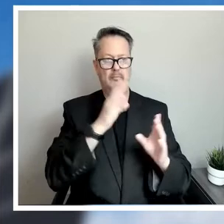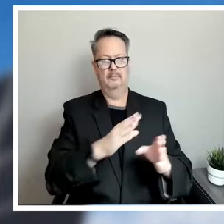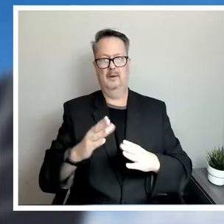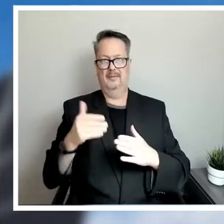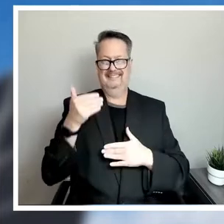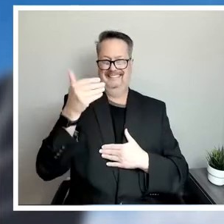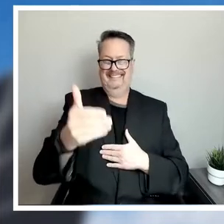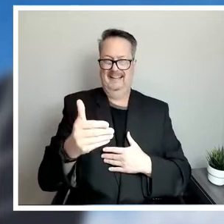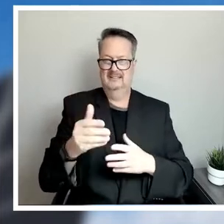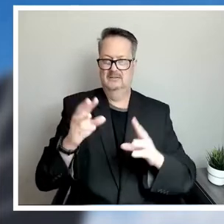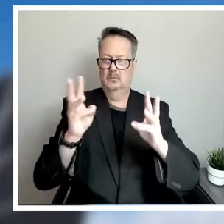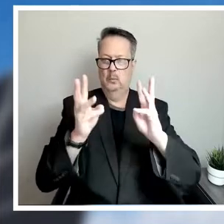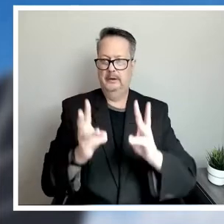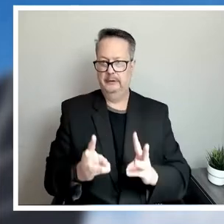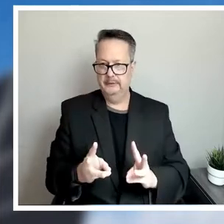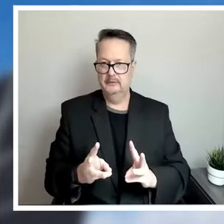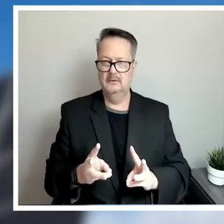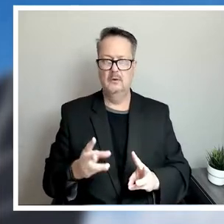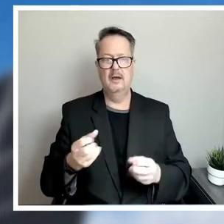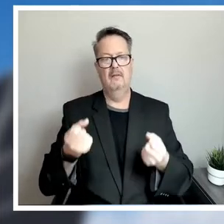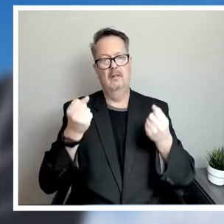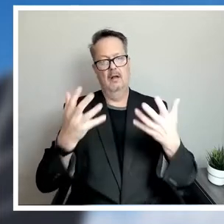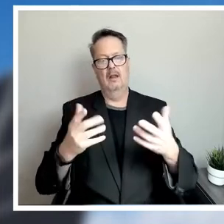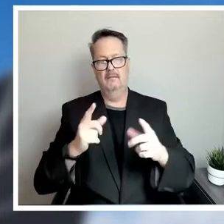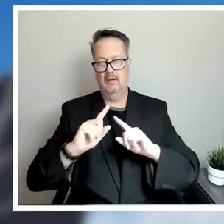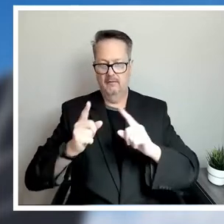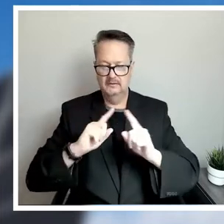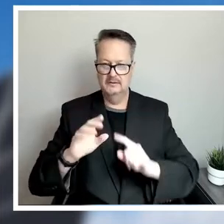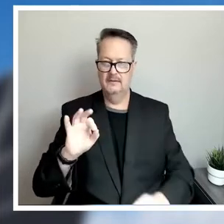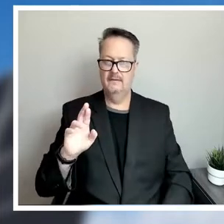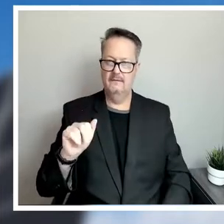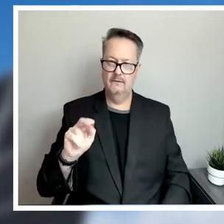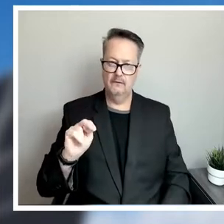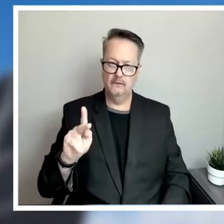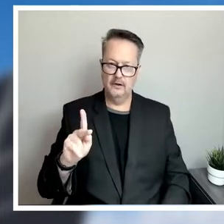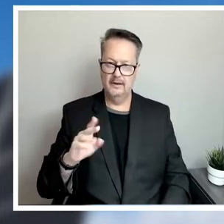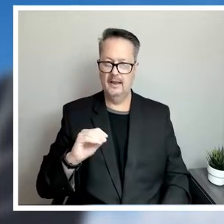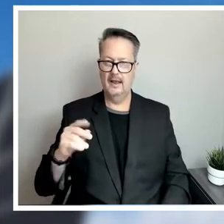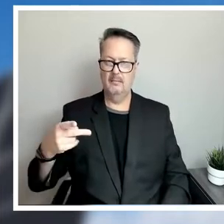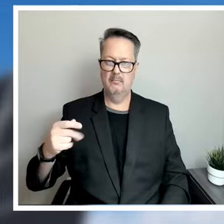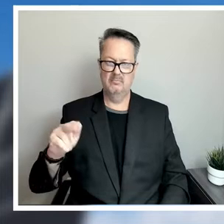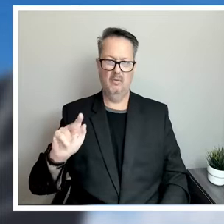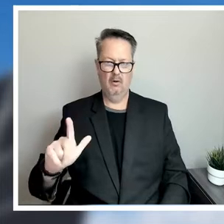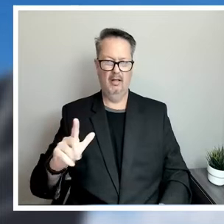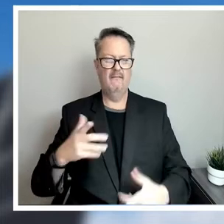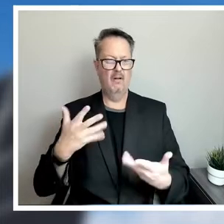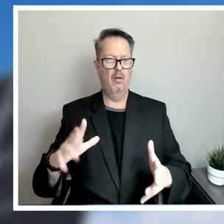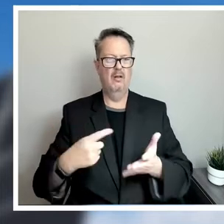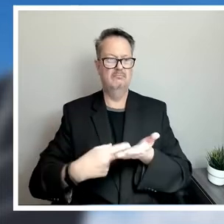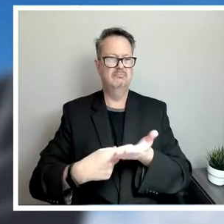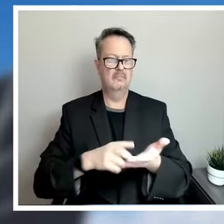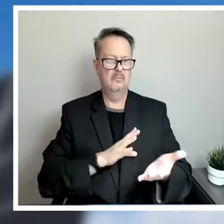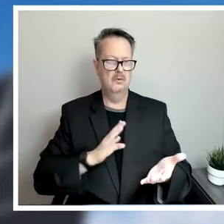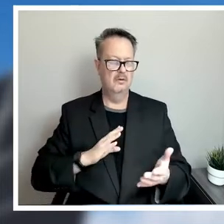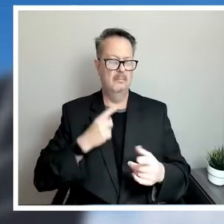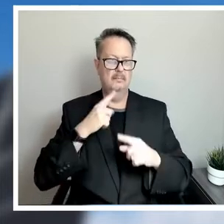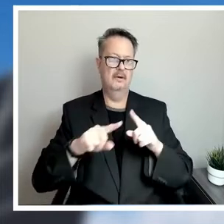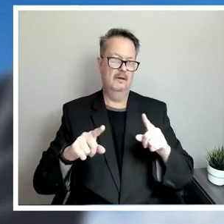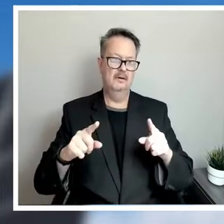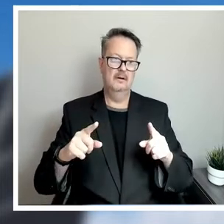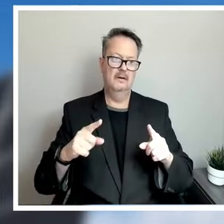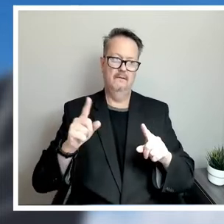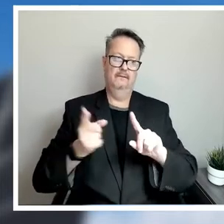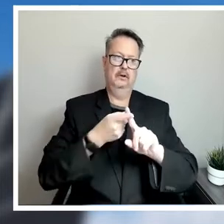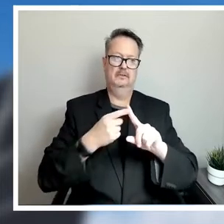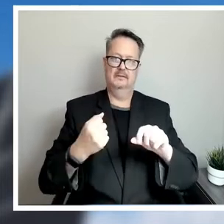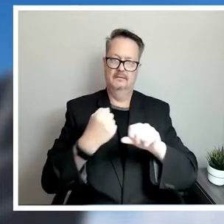We've had a lot of conversations that Frank and Paul have discussed before at our board, but I'll go through some of these briefly. Fighting for our customers, number one. You've heard a lot